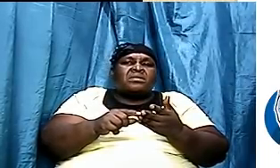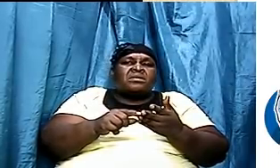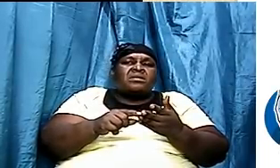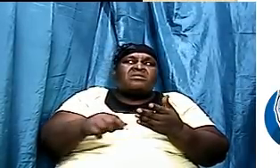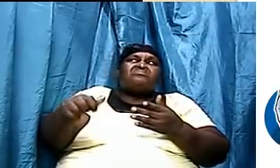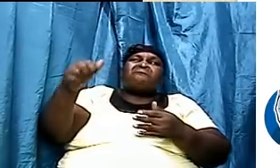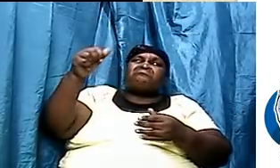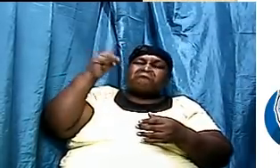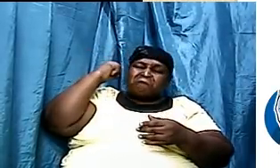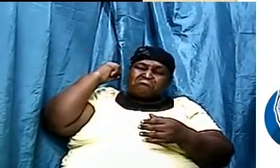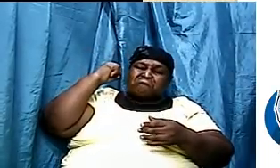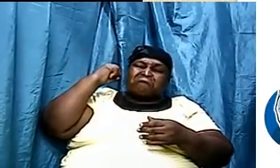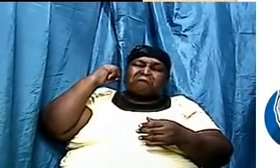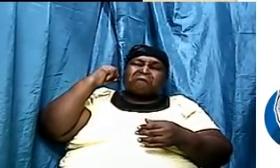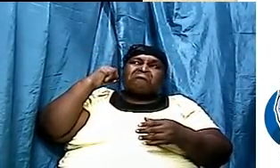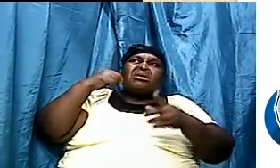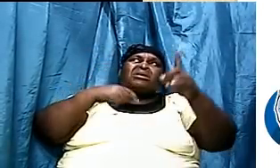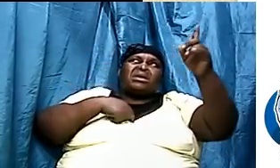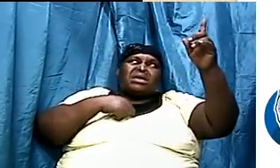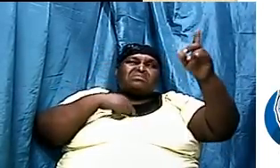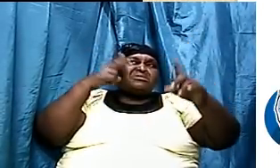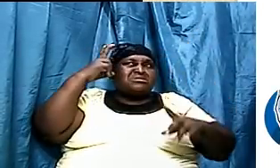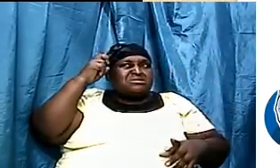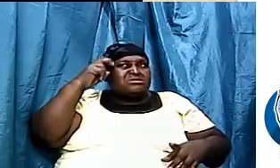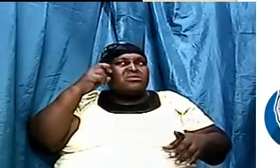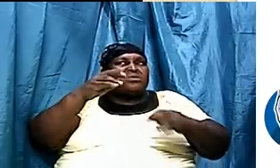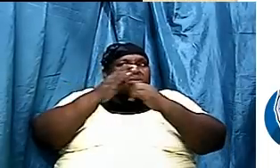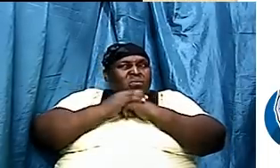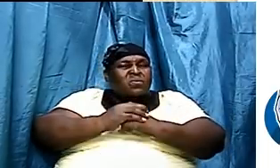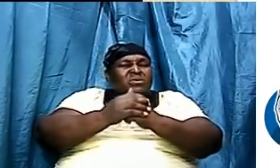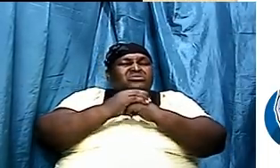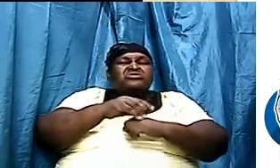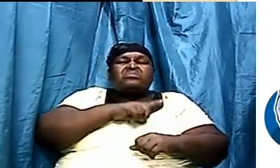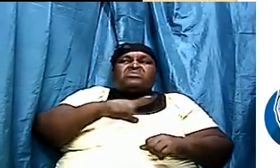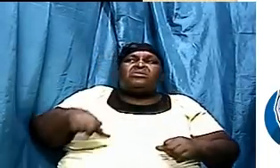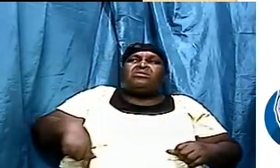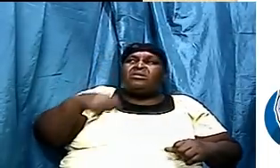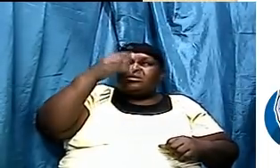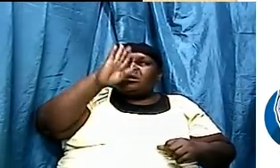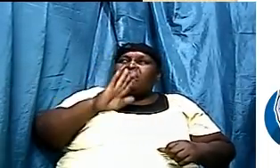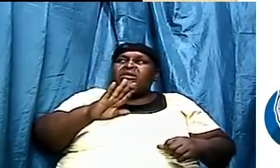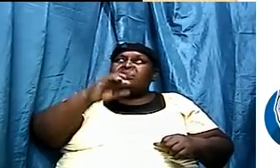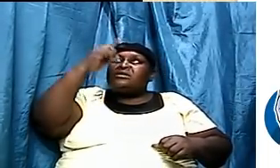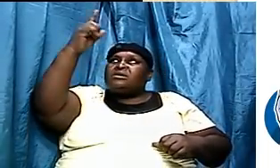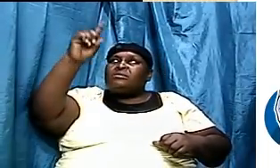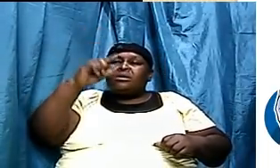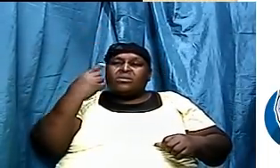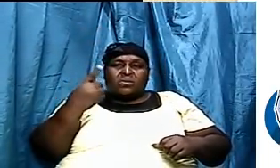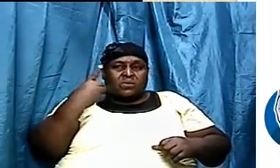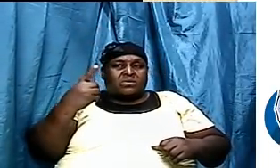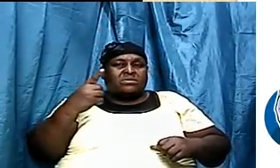thee behind me, Satan. Amen. You must worship the Lord your God and him alone you must serve.